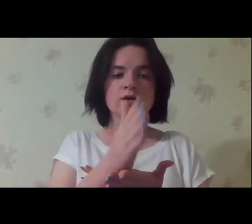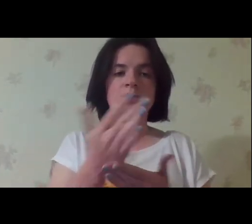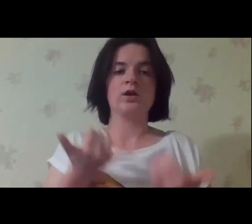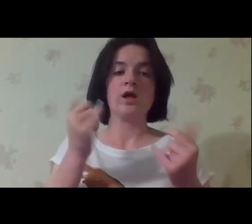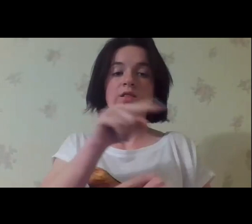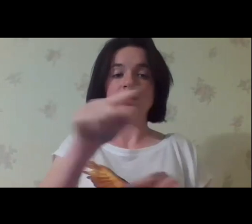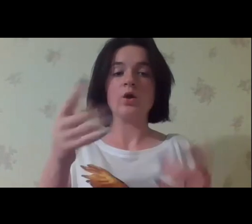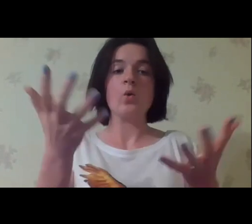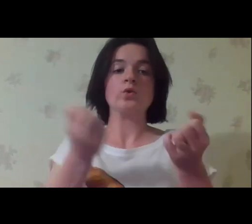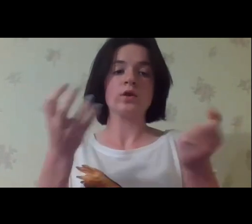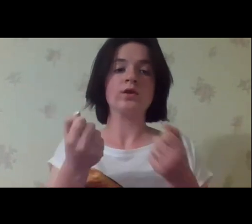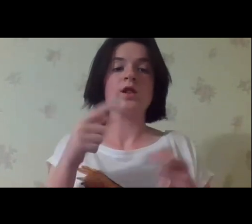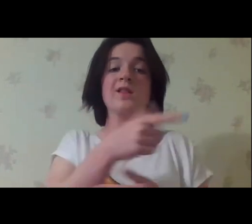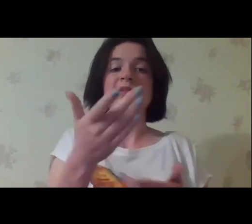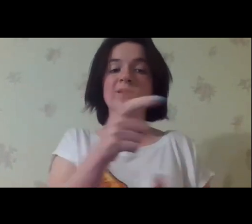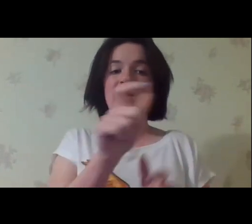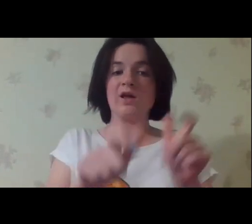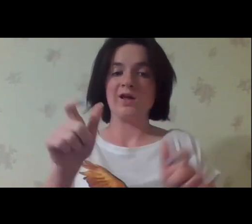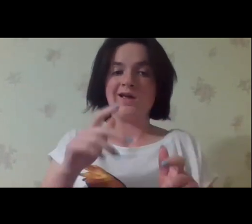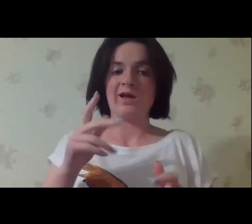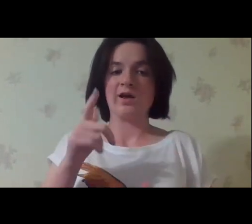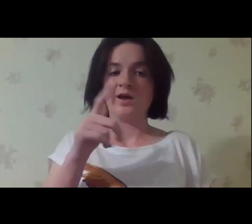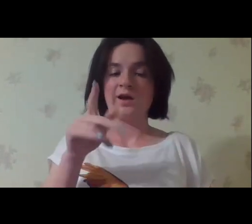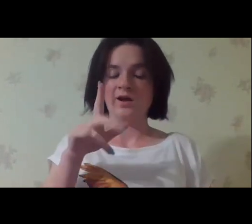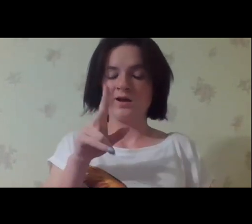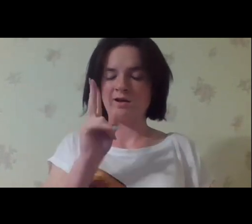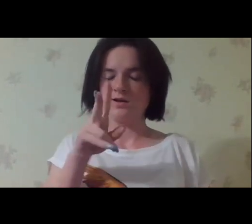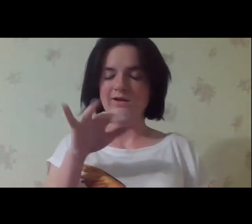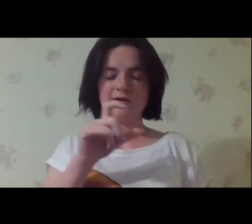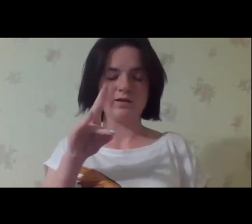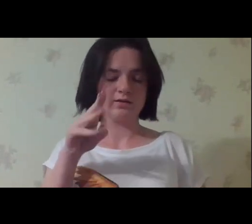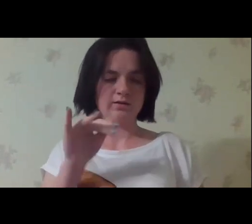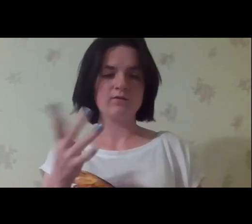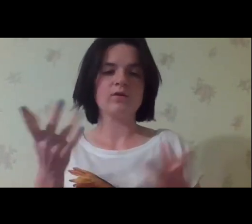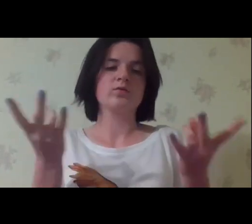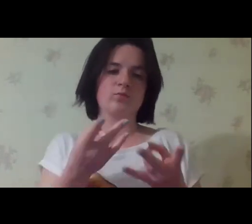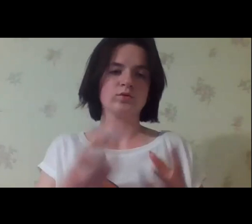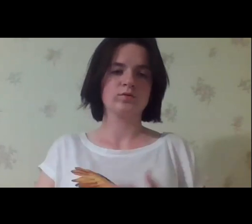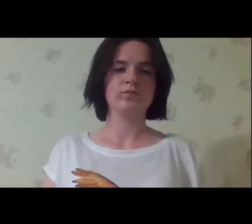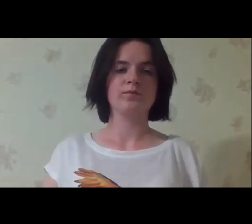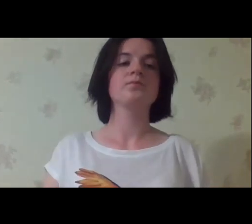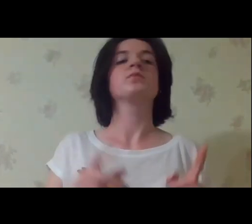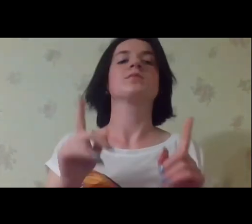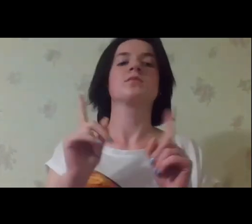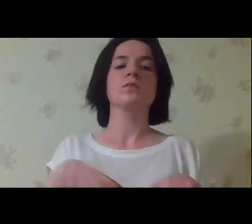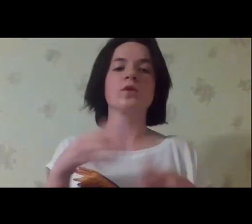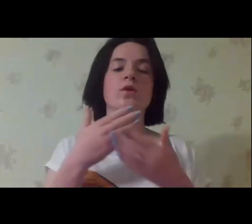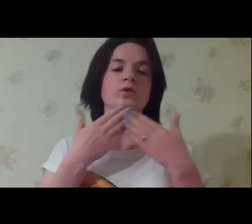strive for the best quality possible for the clients that require these services.